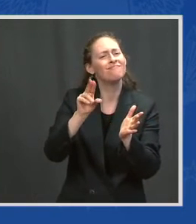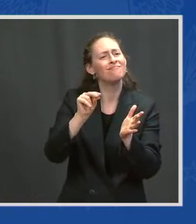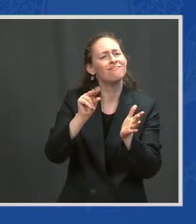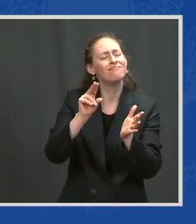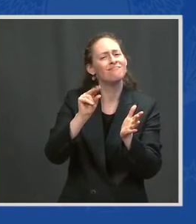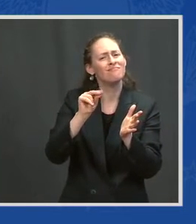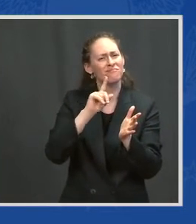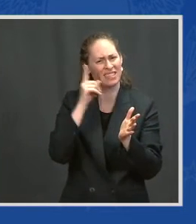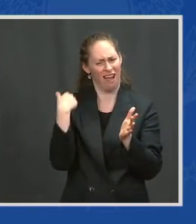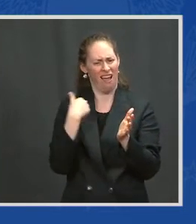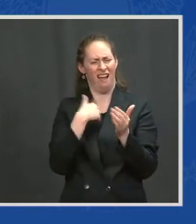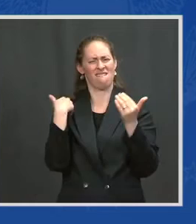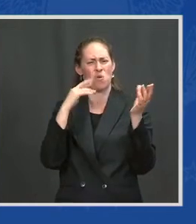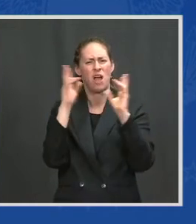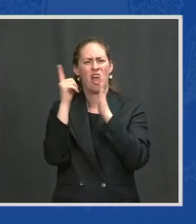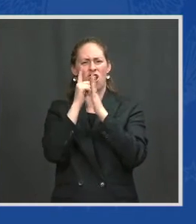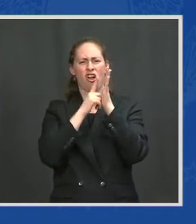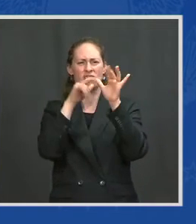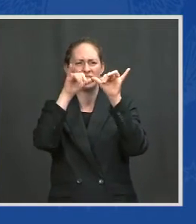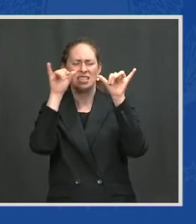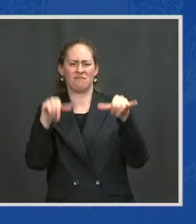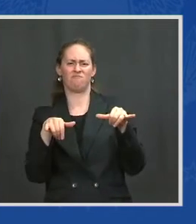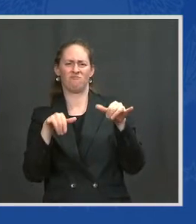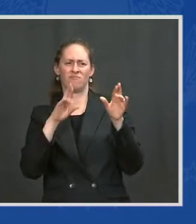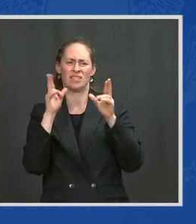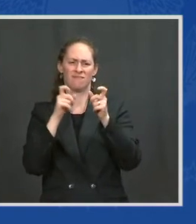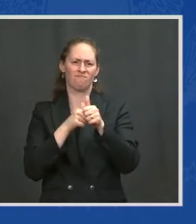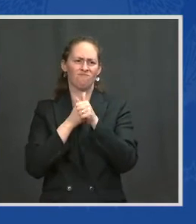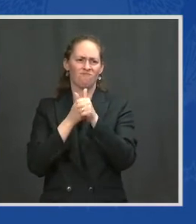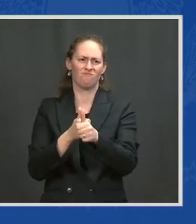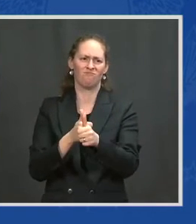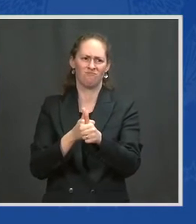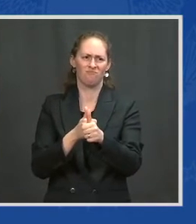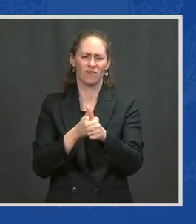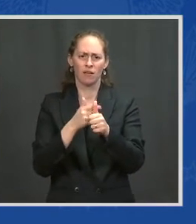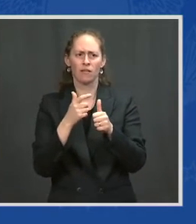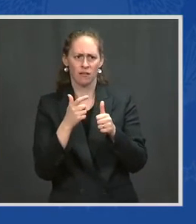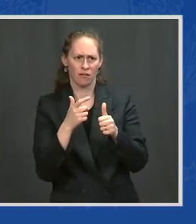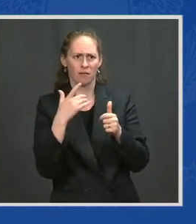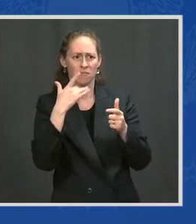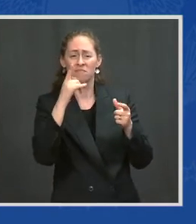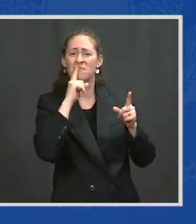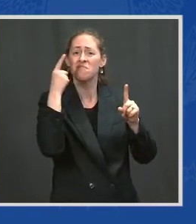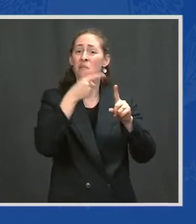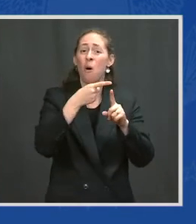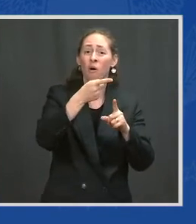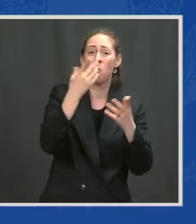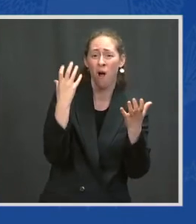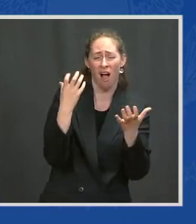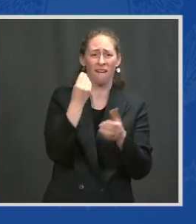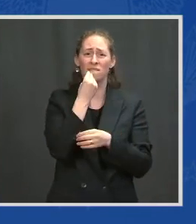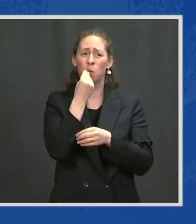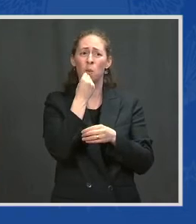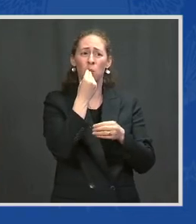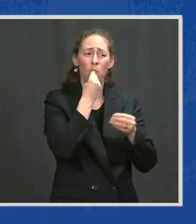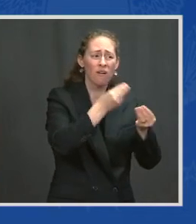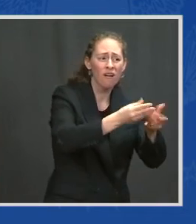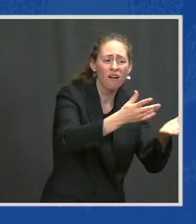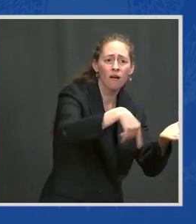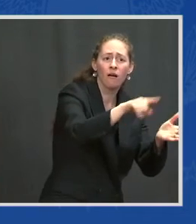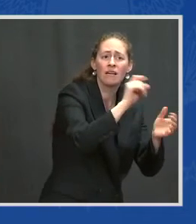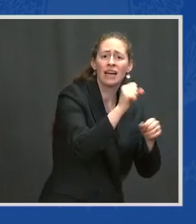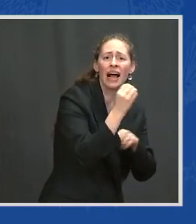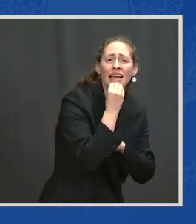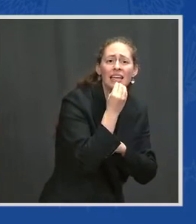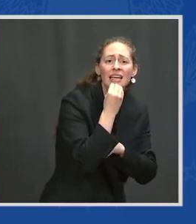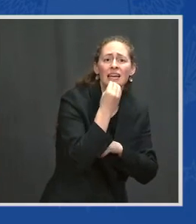Families, families who are just trying to put food on the table, keep a roof over their head. They aren't the problem. We